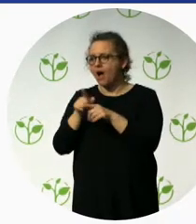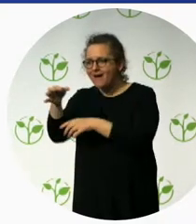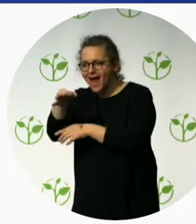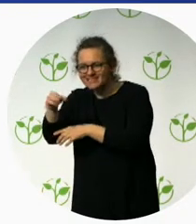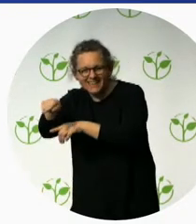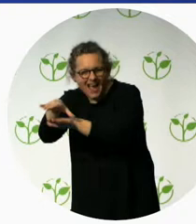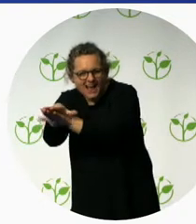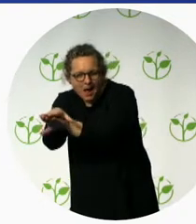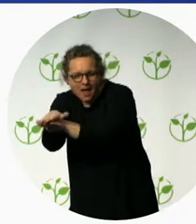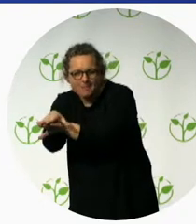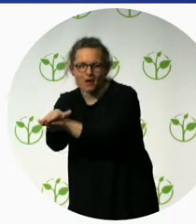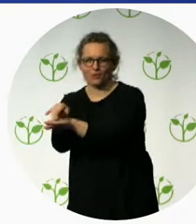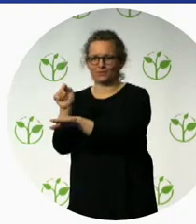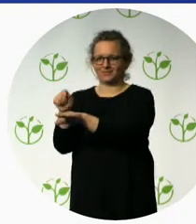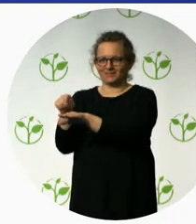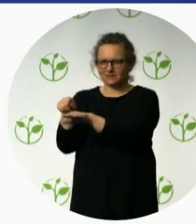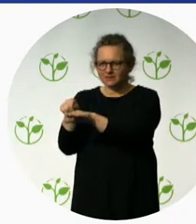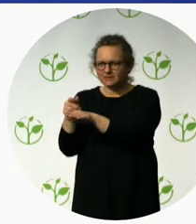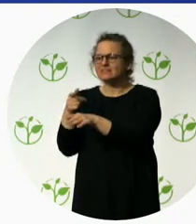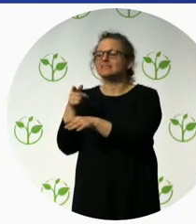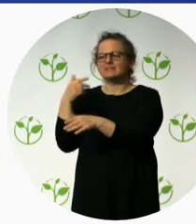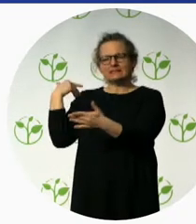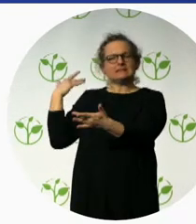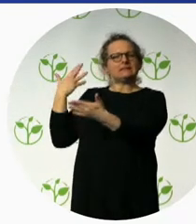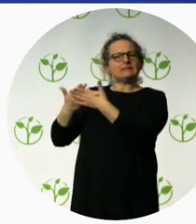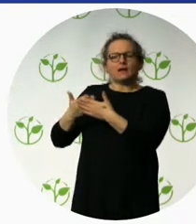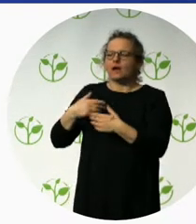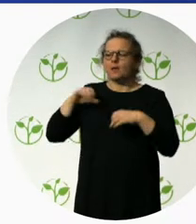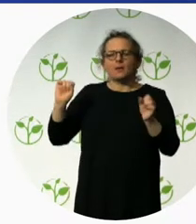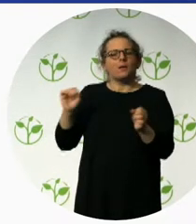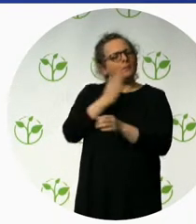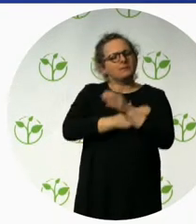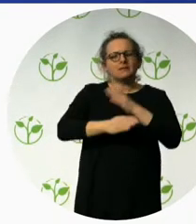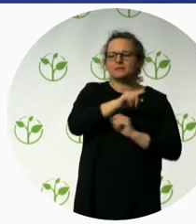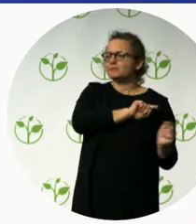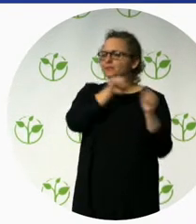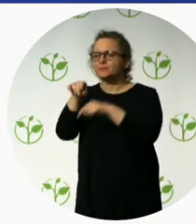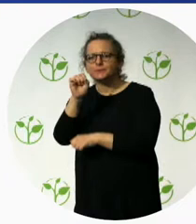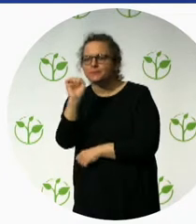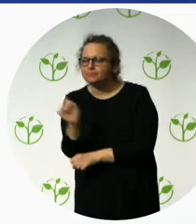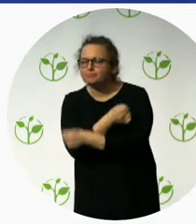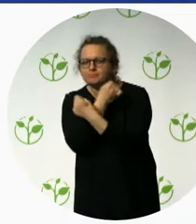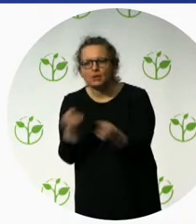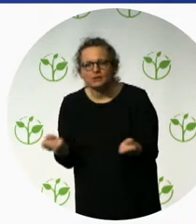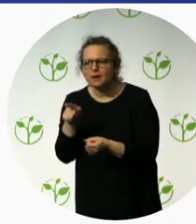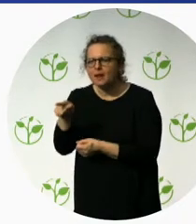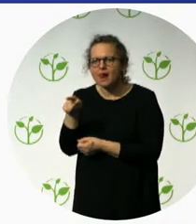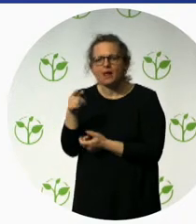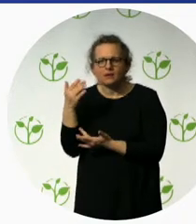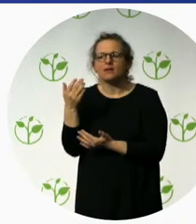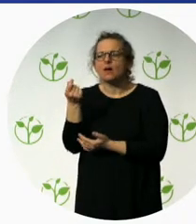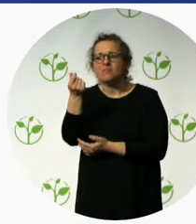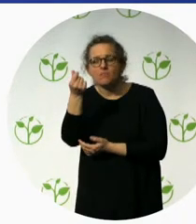we trained and worked with different service providers. And today, San Cristobal Island is one of the most